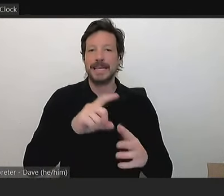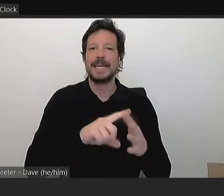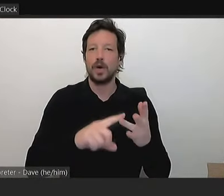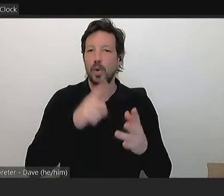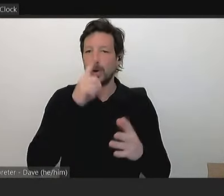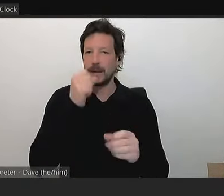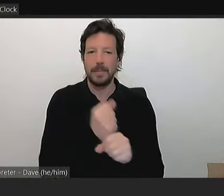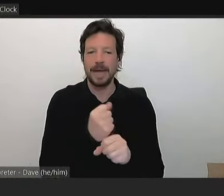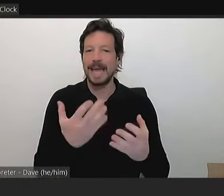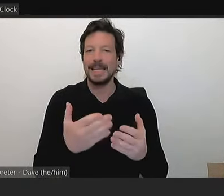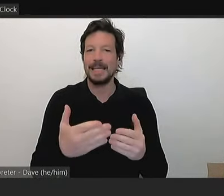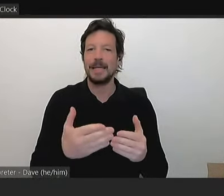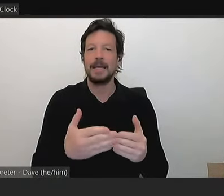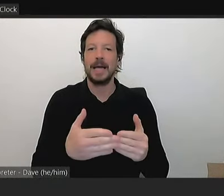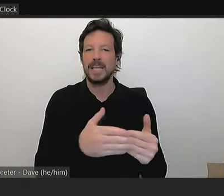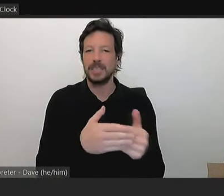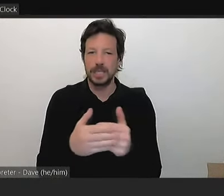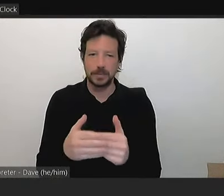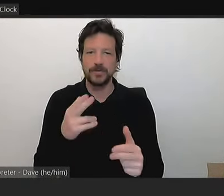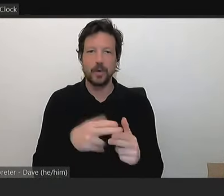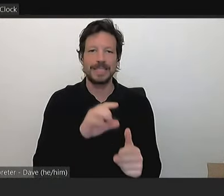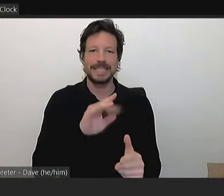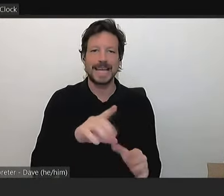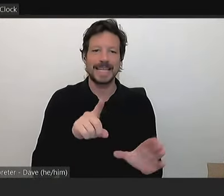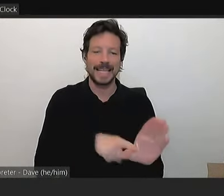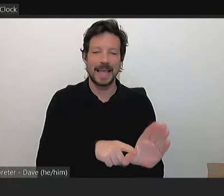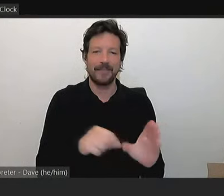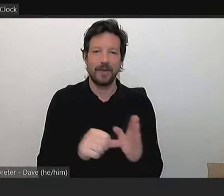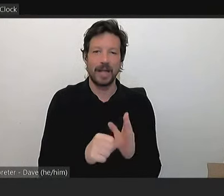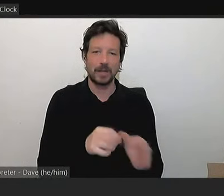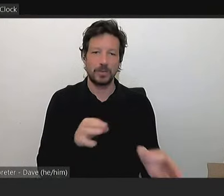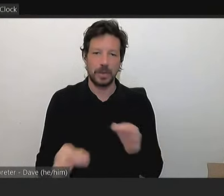10-year financial plan resulting from your early decision on the budget.